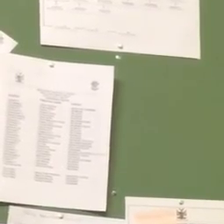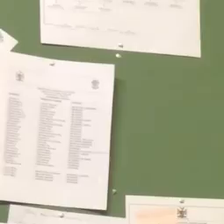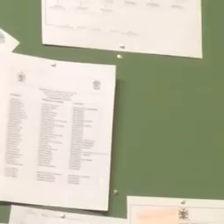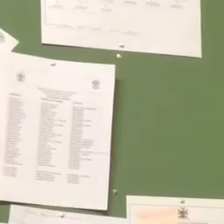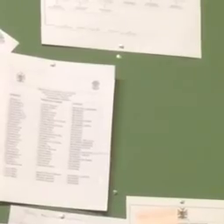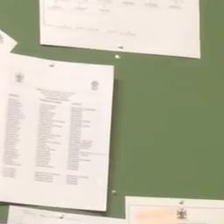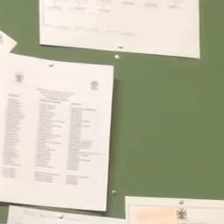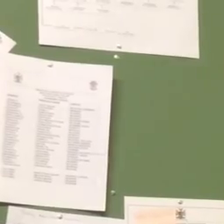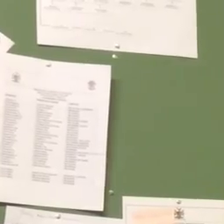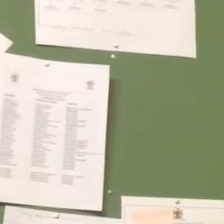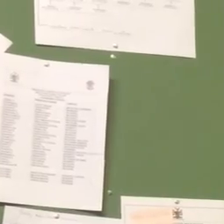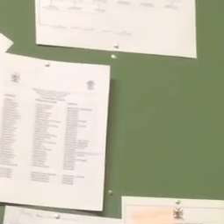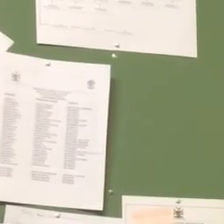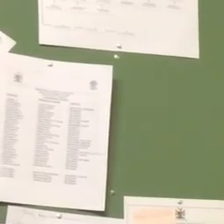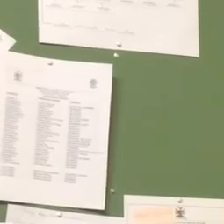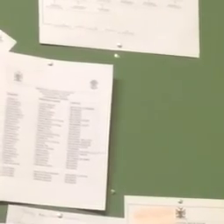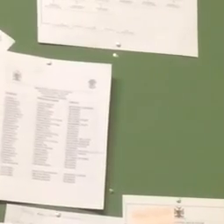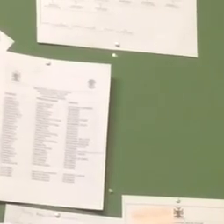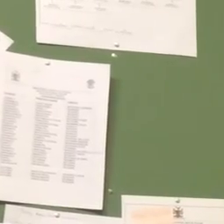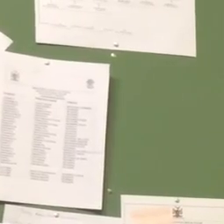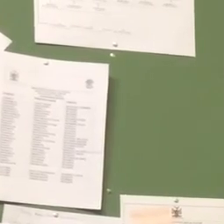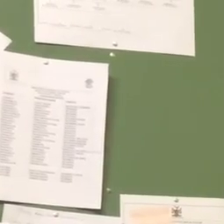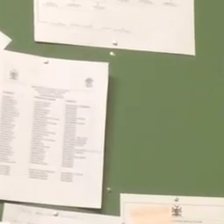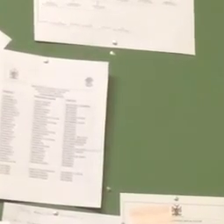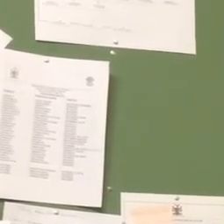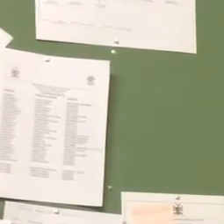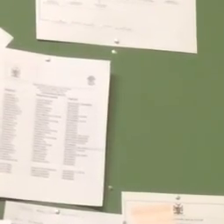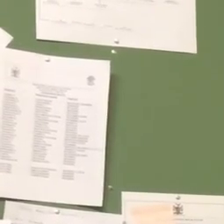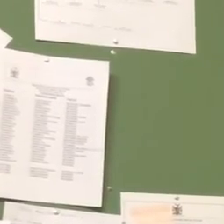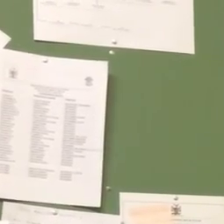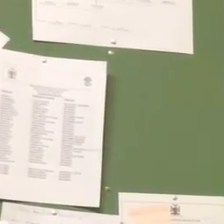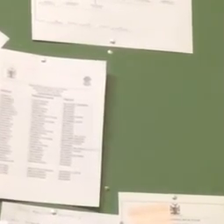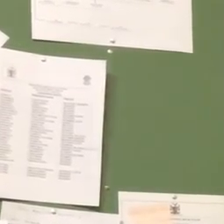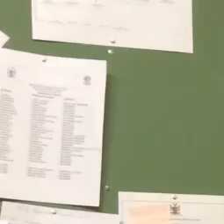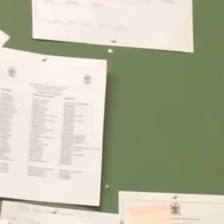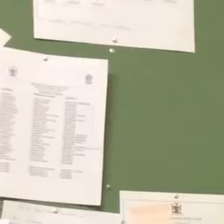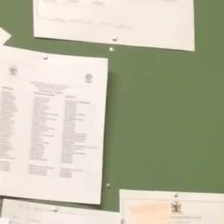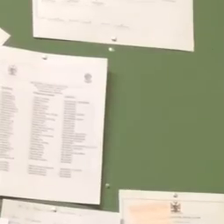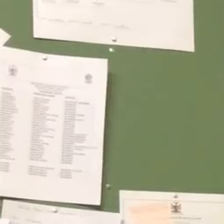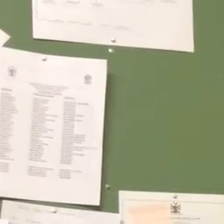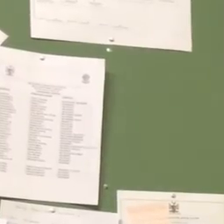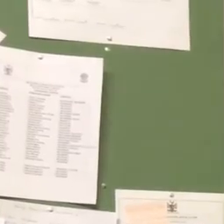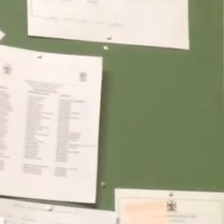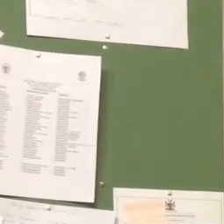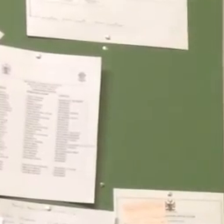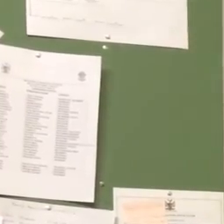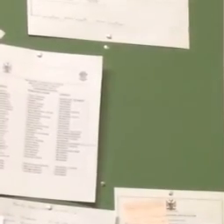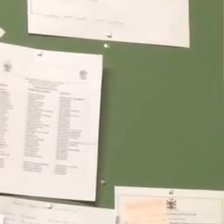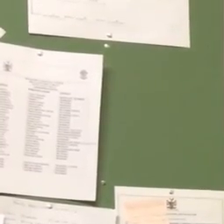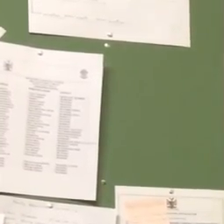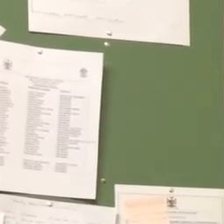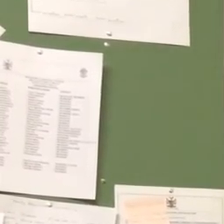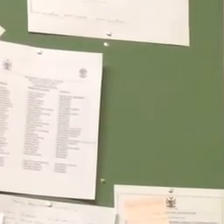in english which is a challenge to our our learners however thank you that you are